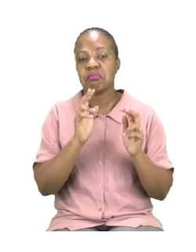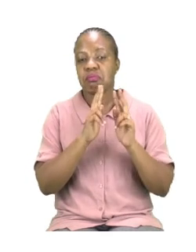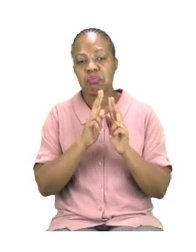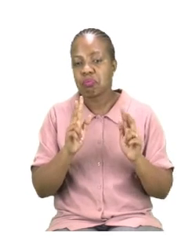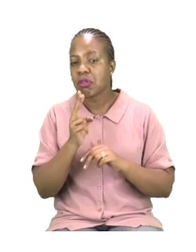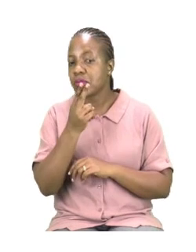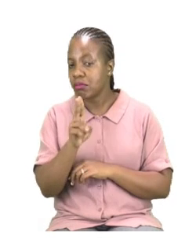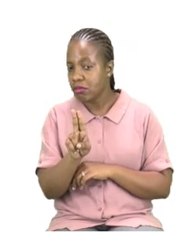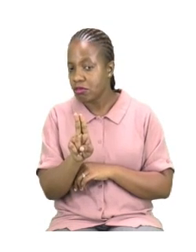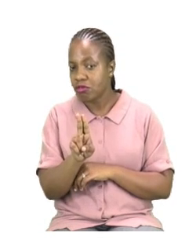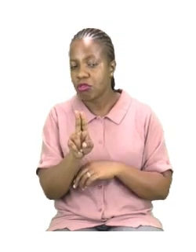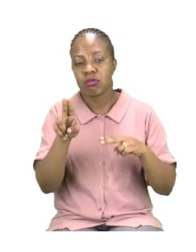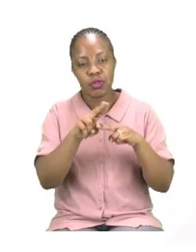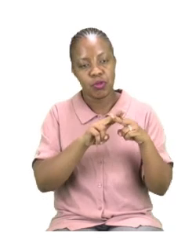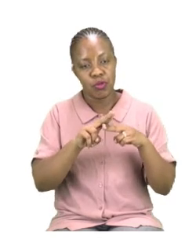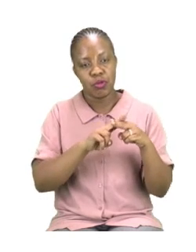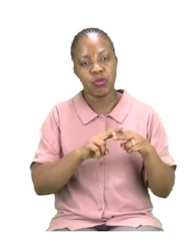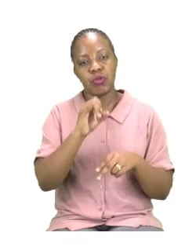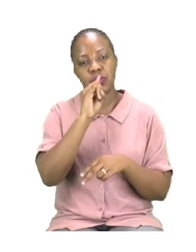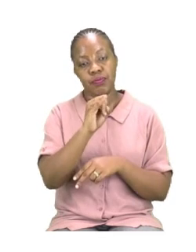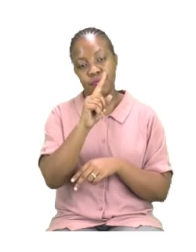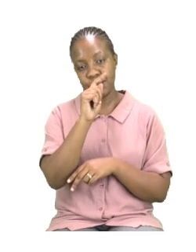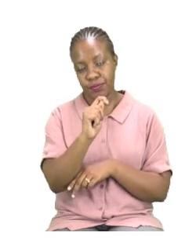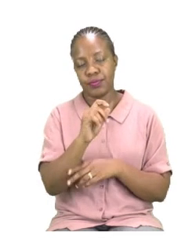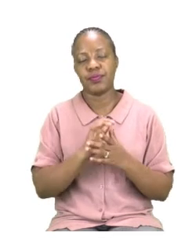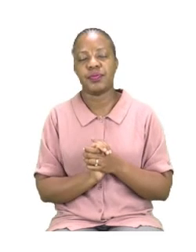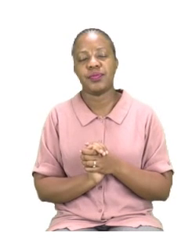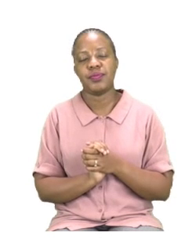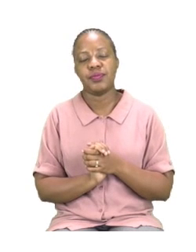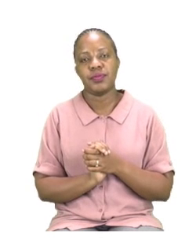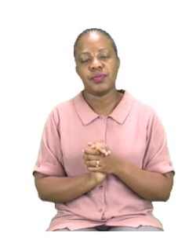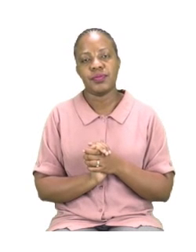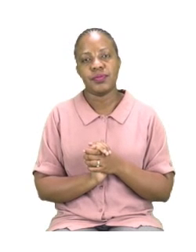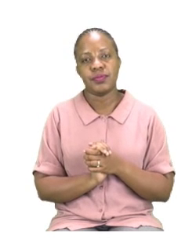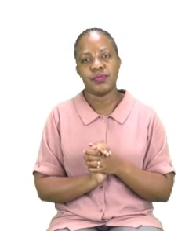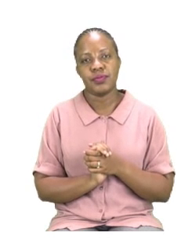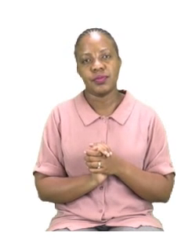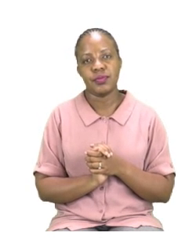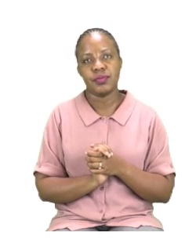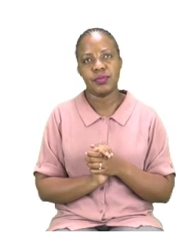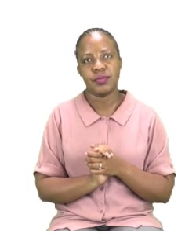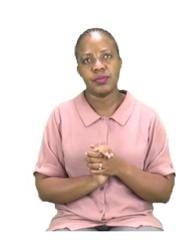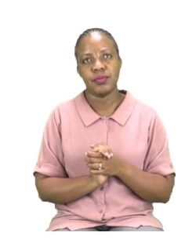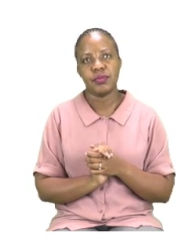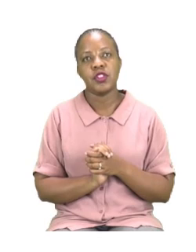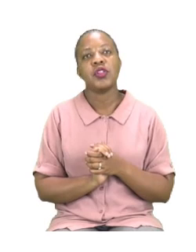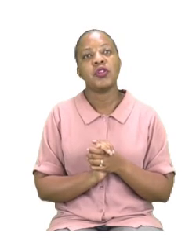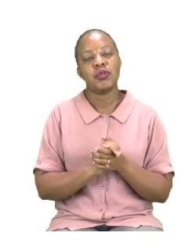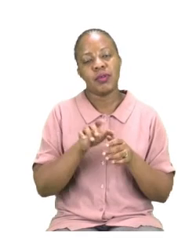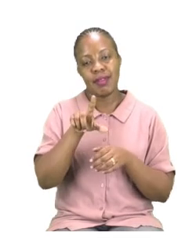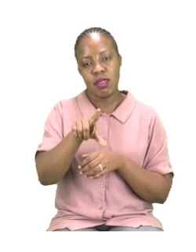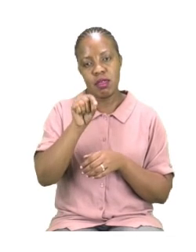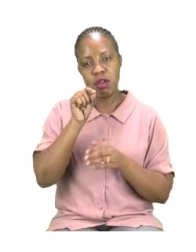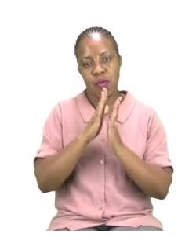So, we are going to say, I saw it on